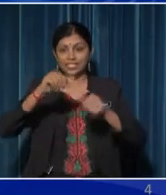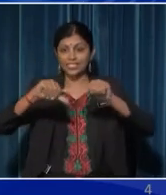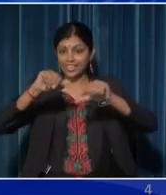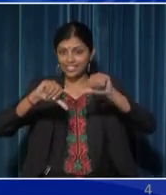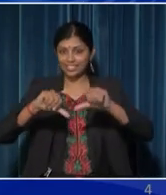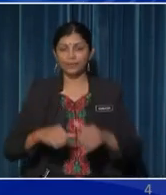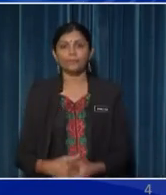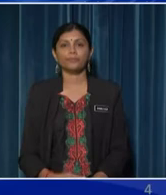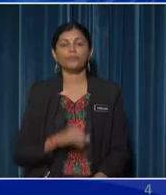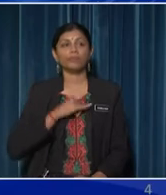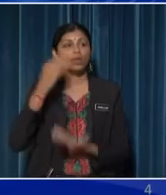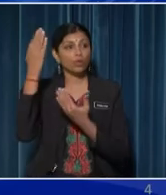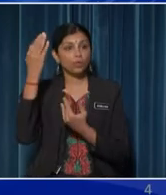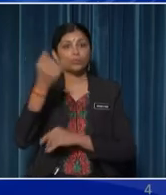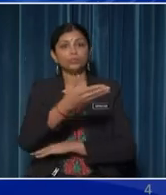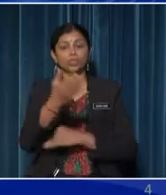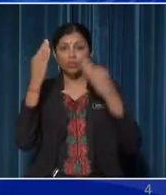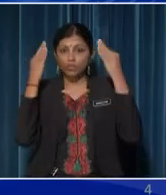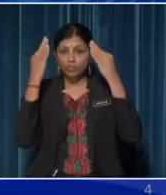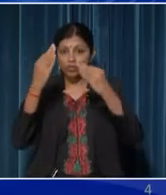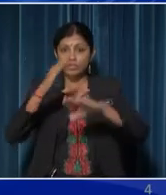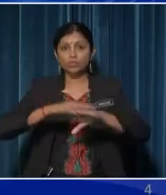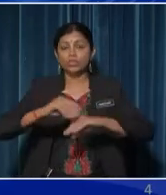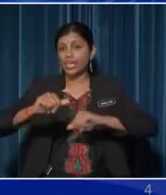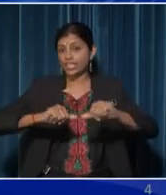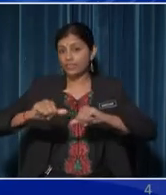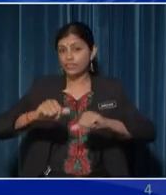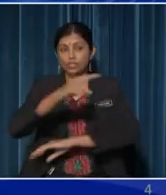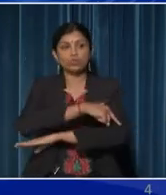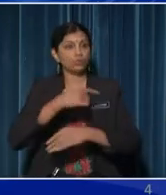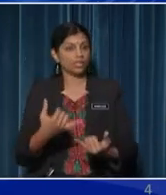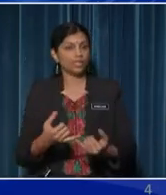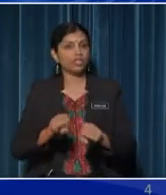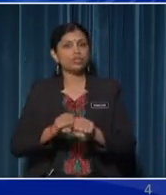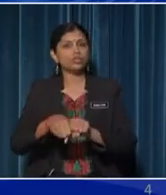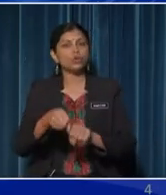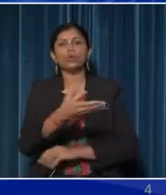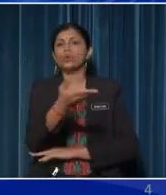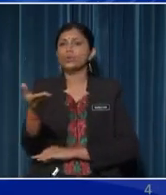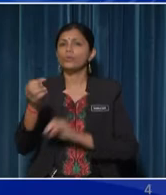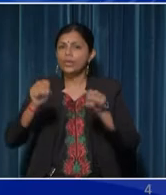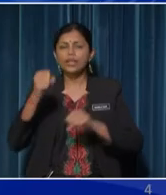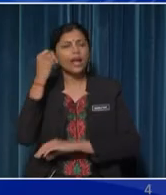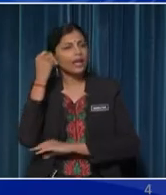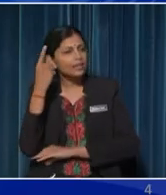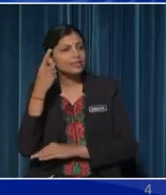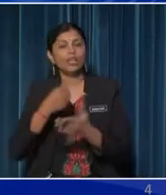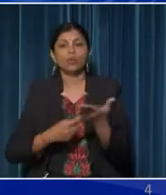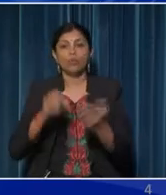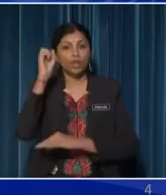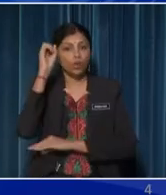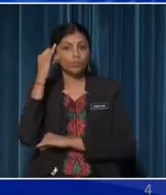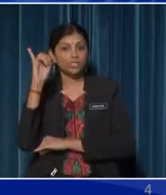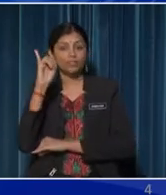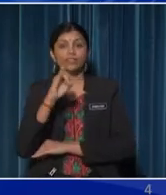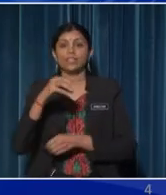I hope that you will focus on the activities today So that you will understand what observing is